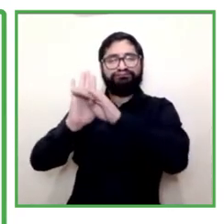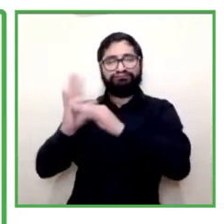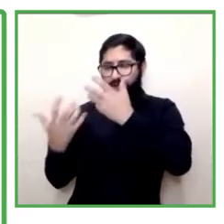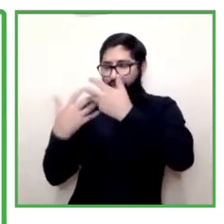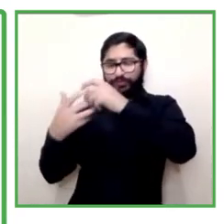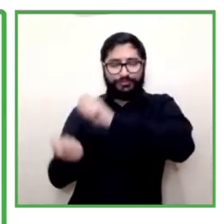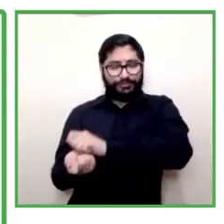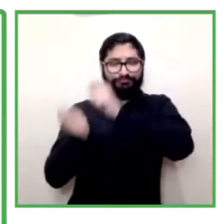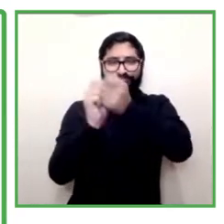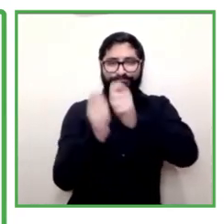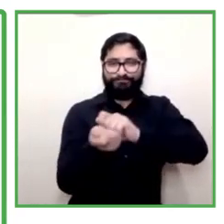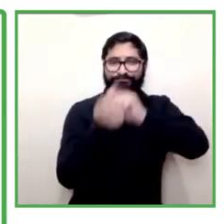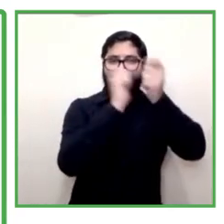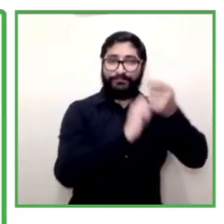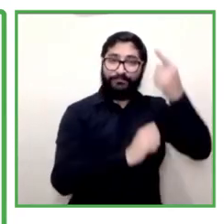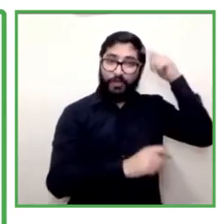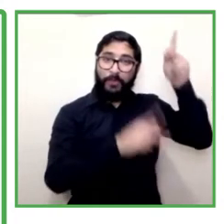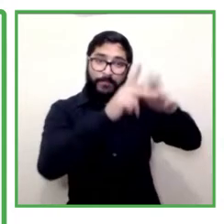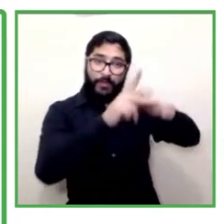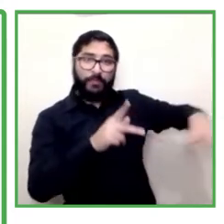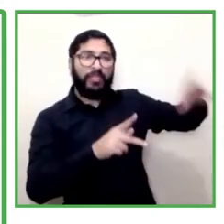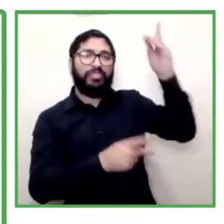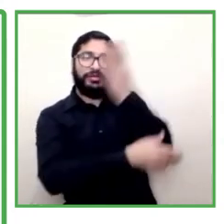dimensions that they can be adaptable